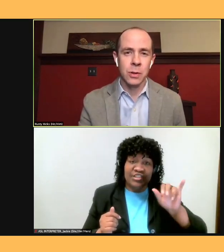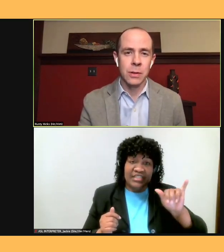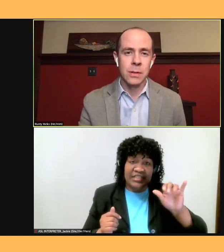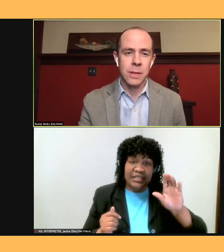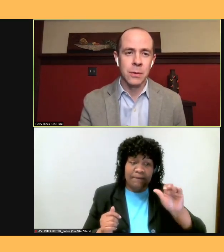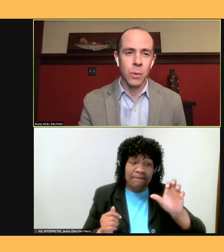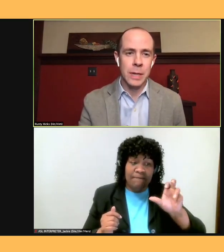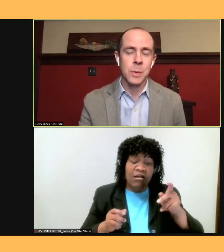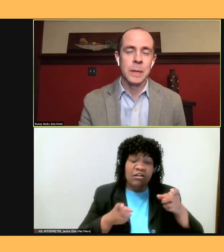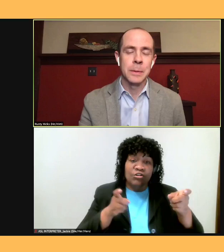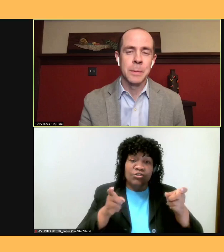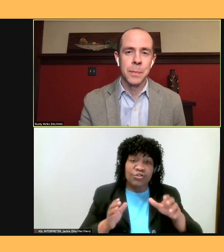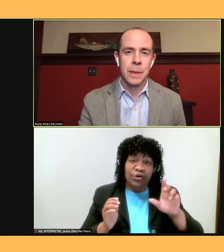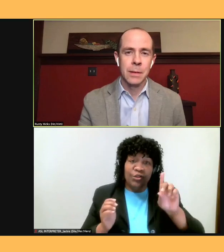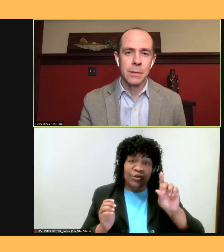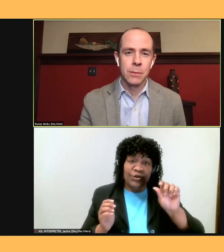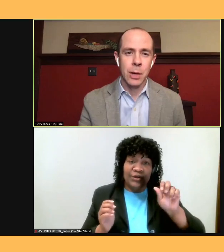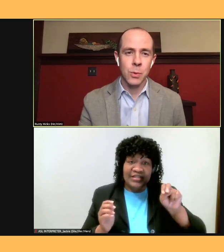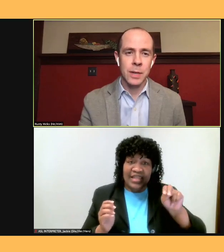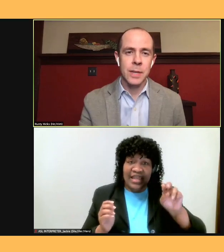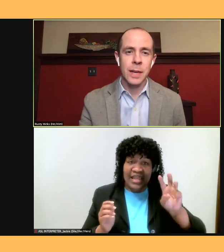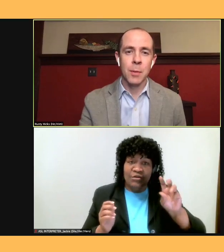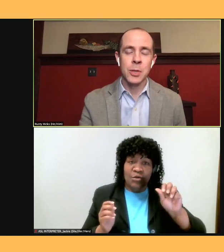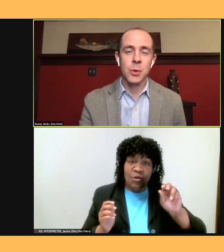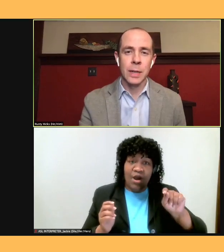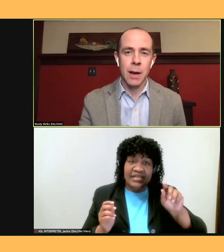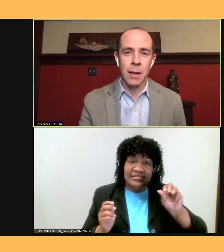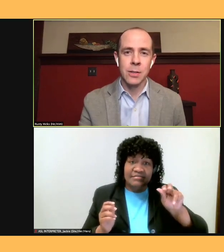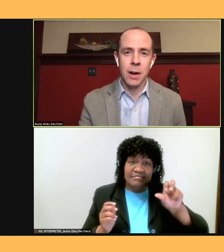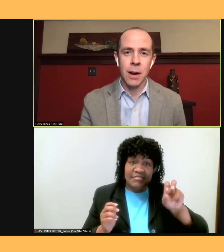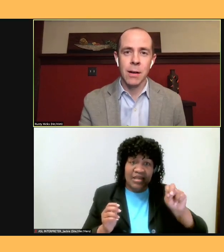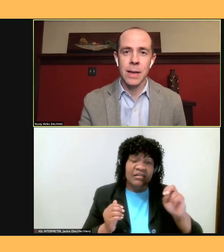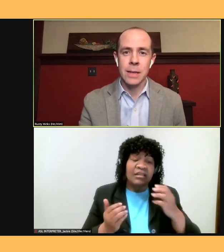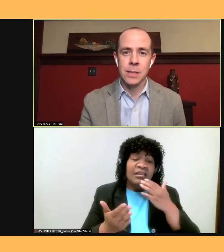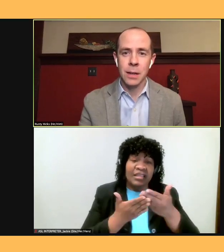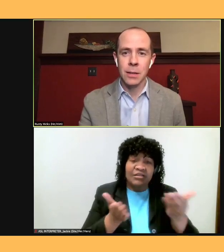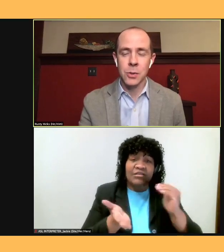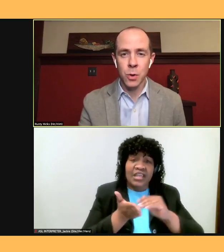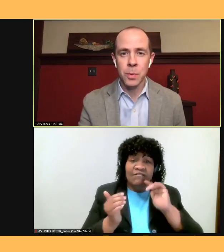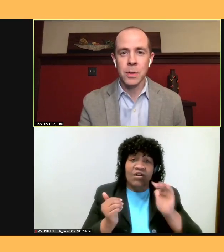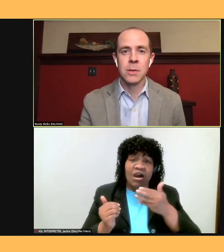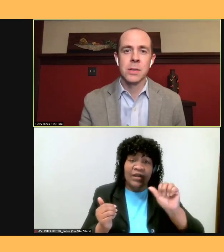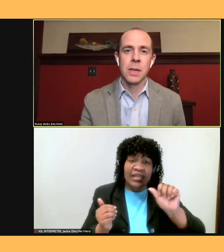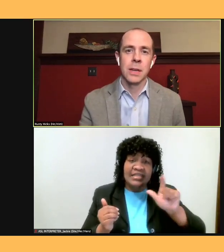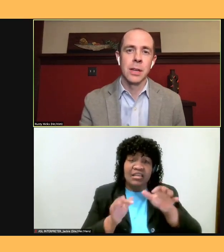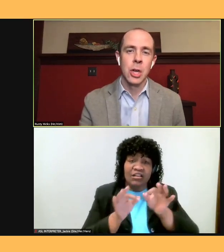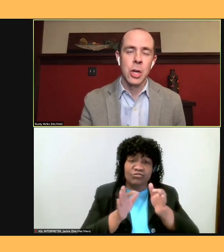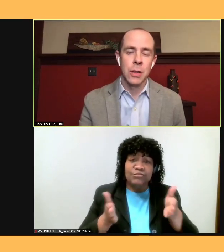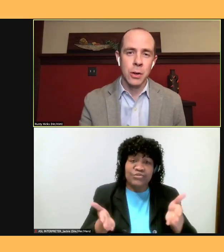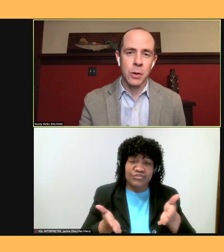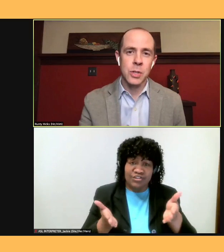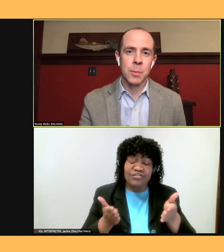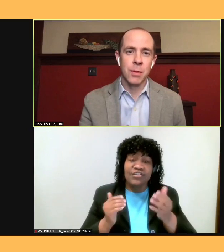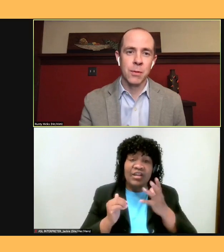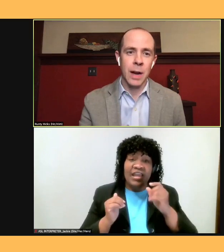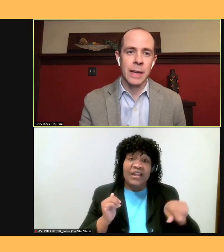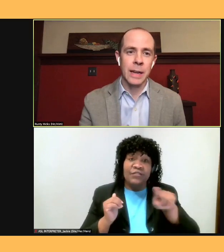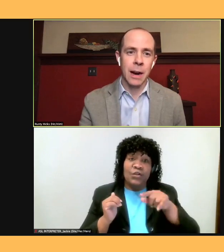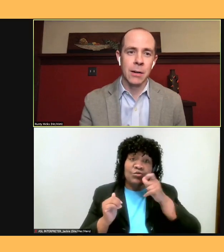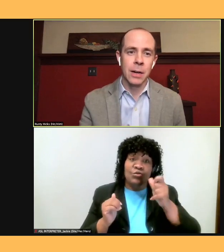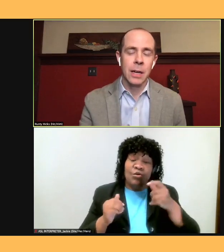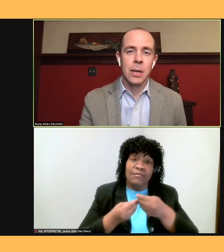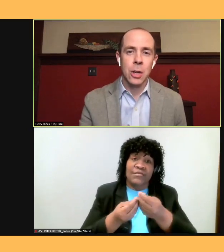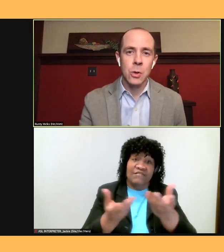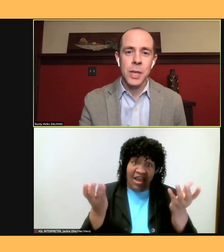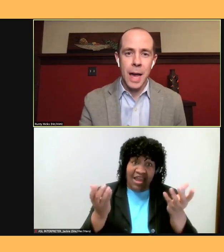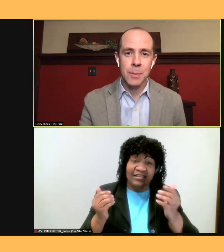Weitzman. We also want to take a moment to acknowledge our ASL interpreters and those that are providing our closed